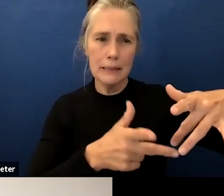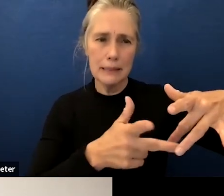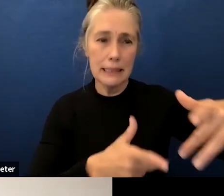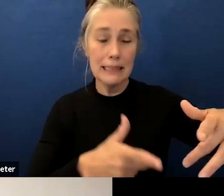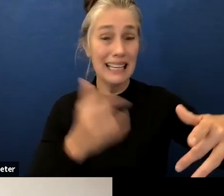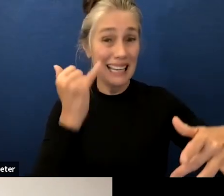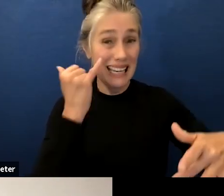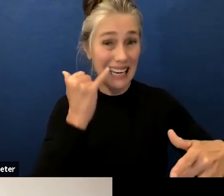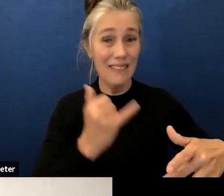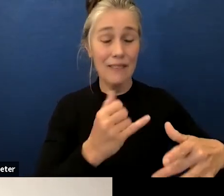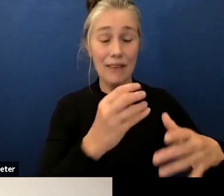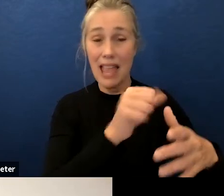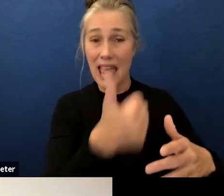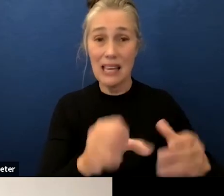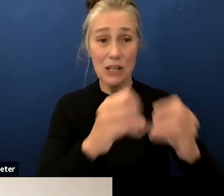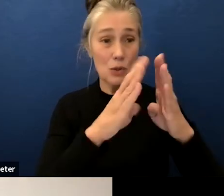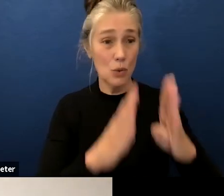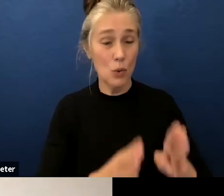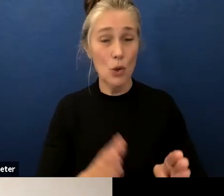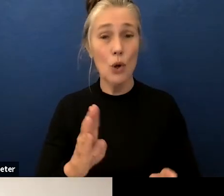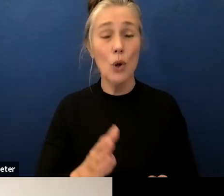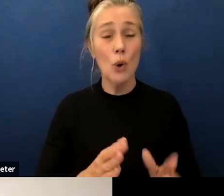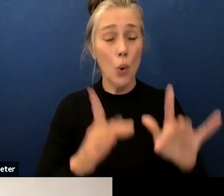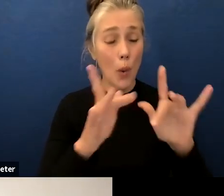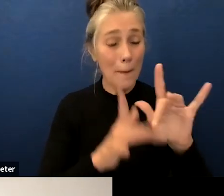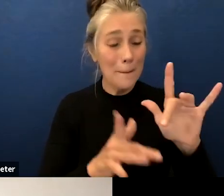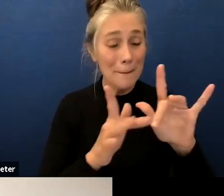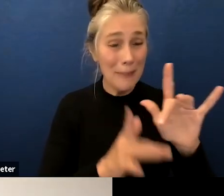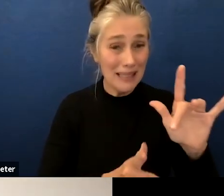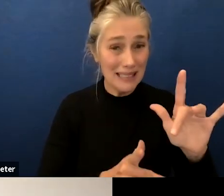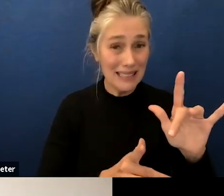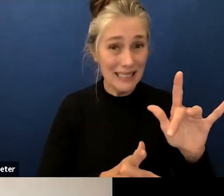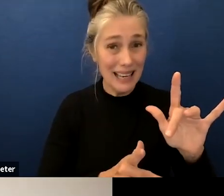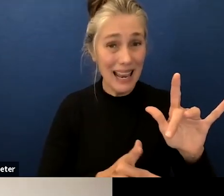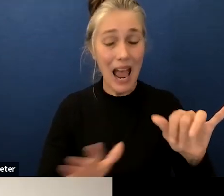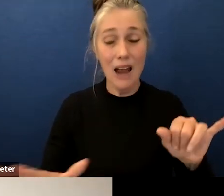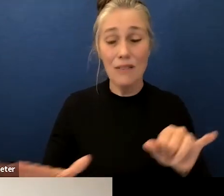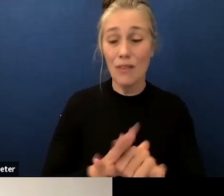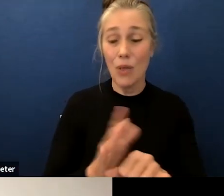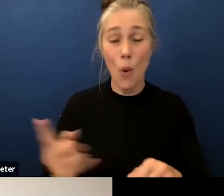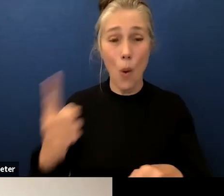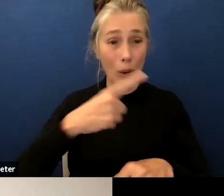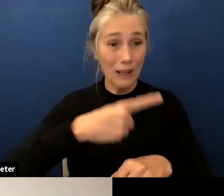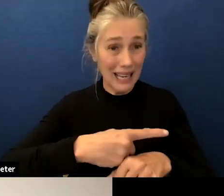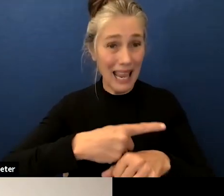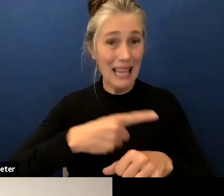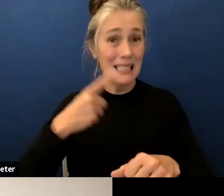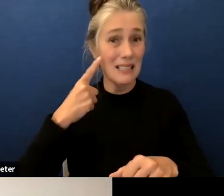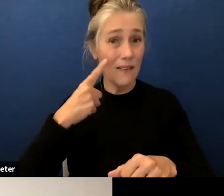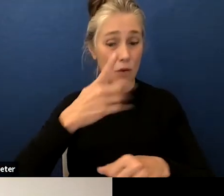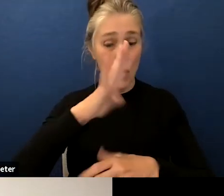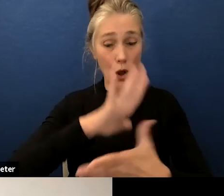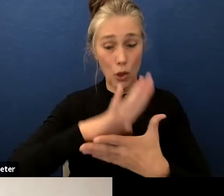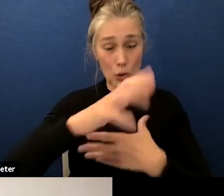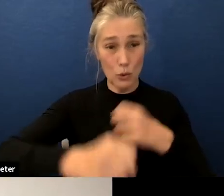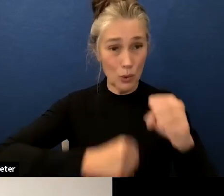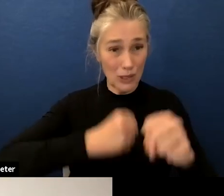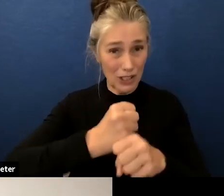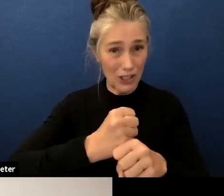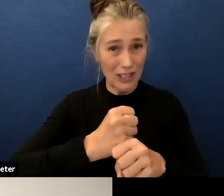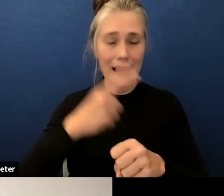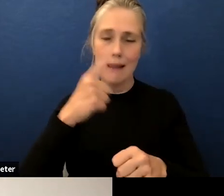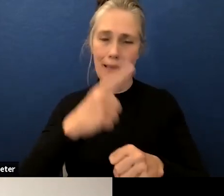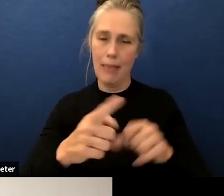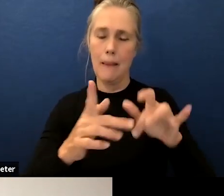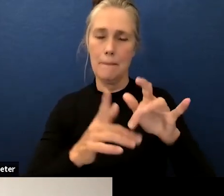10 percent or more of the days enrolled in a school year but the great thing about this data point is